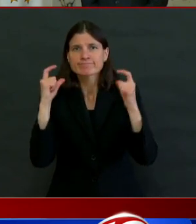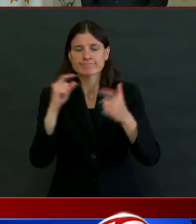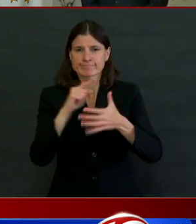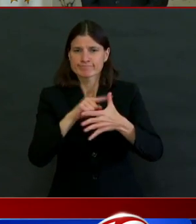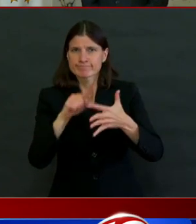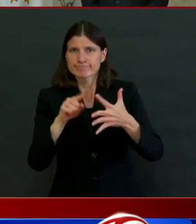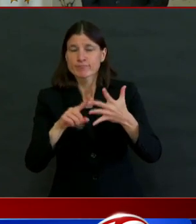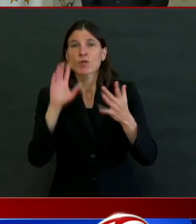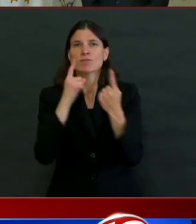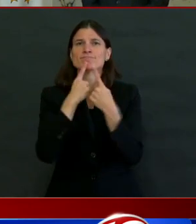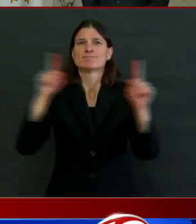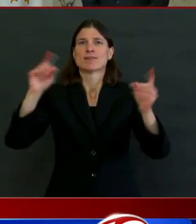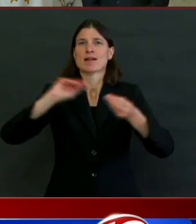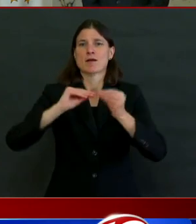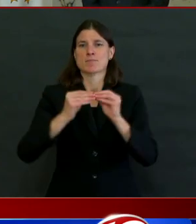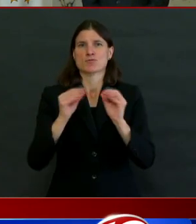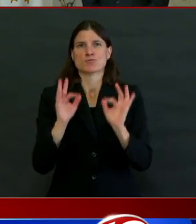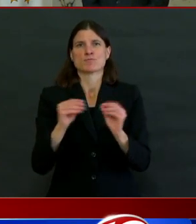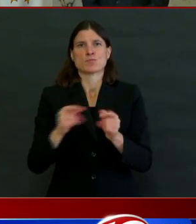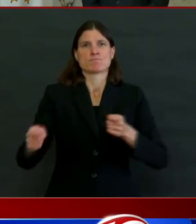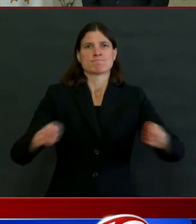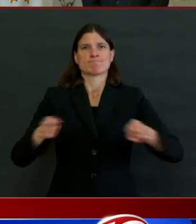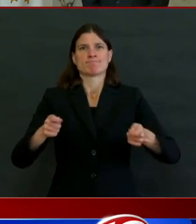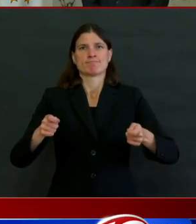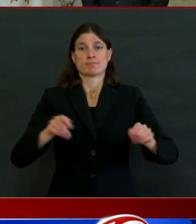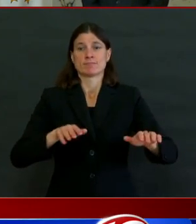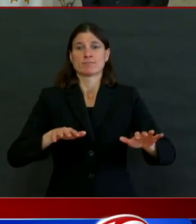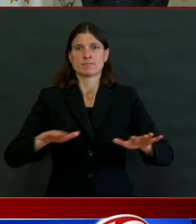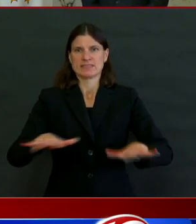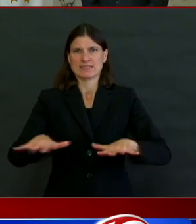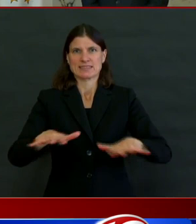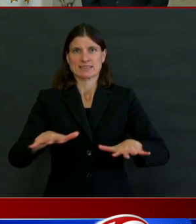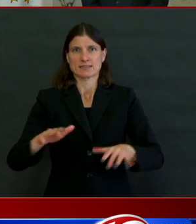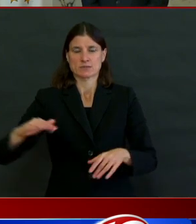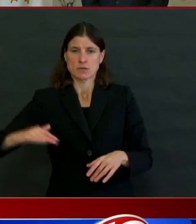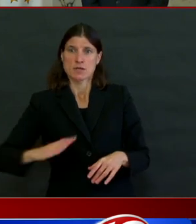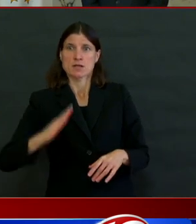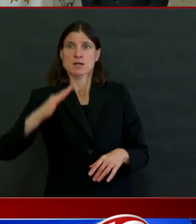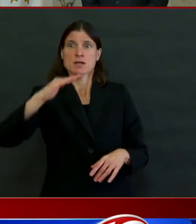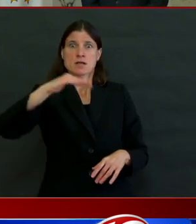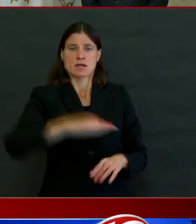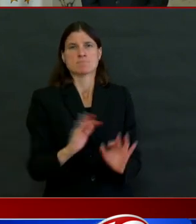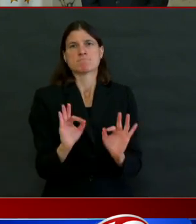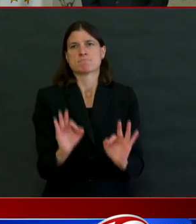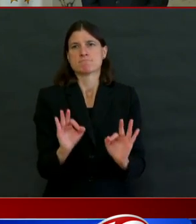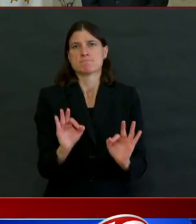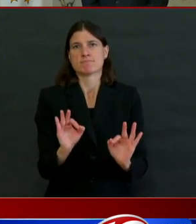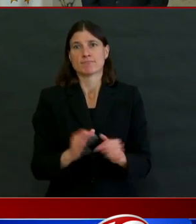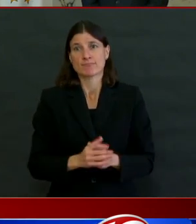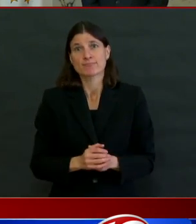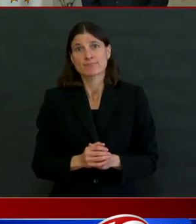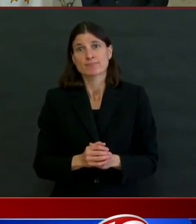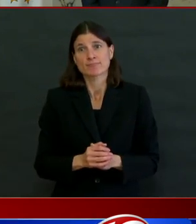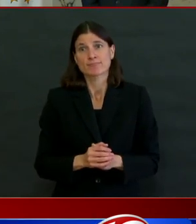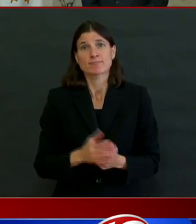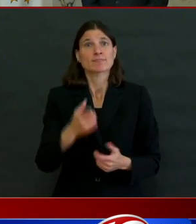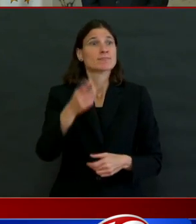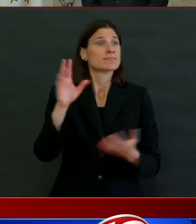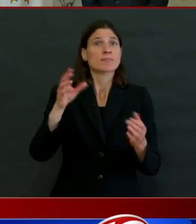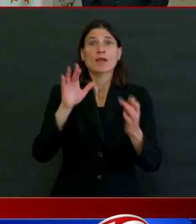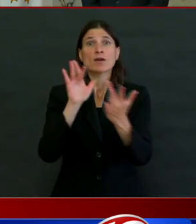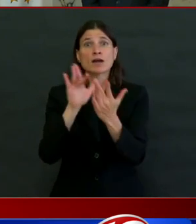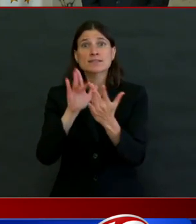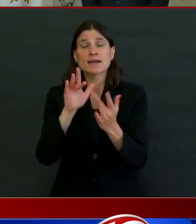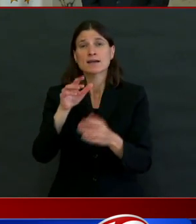and comprehensive case identification and contact tracing so that we can identify